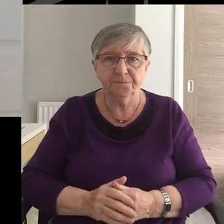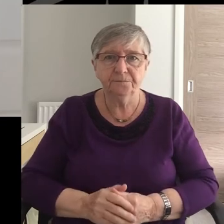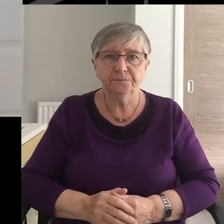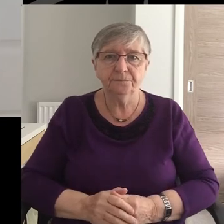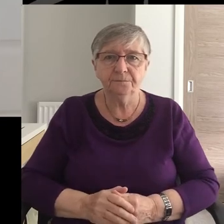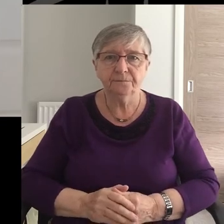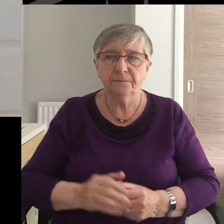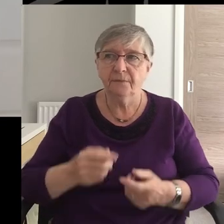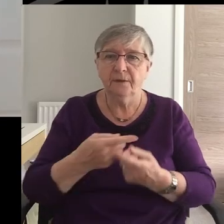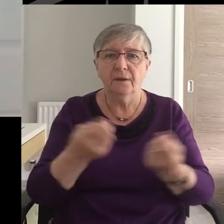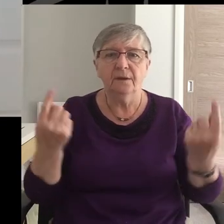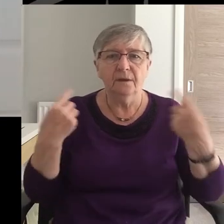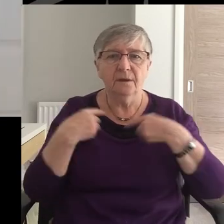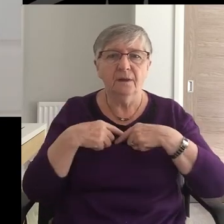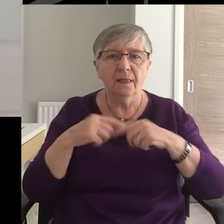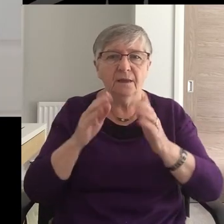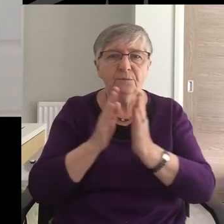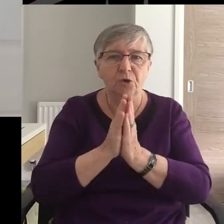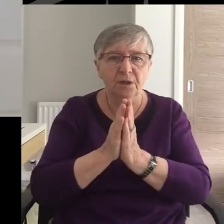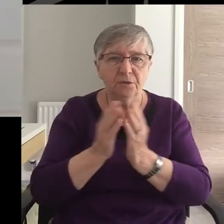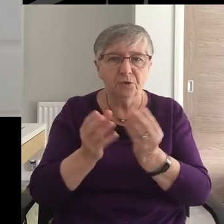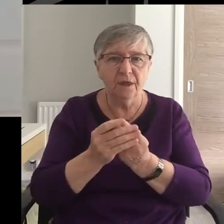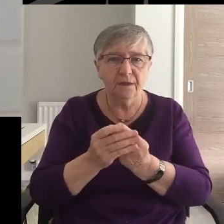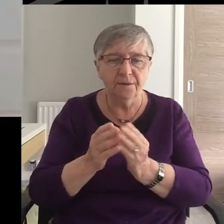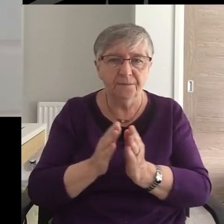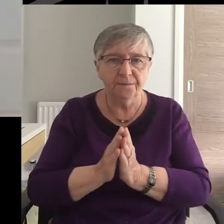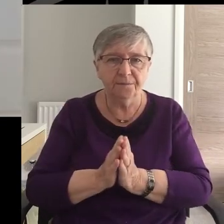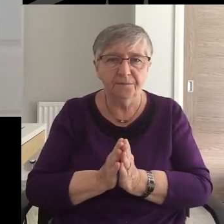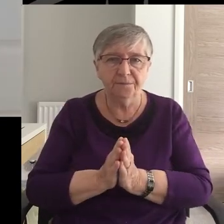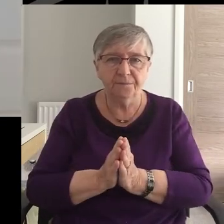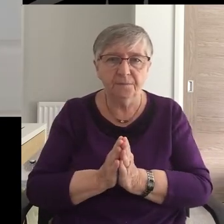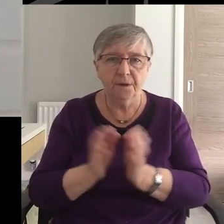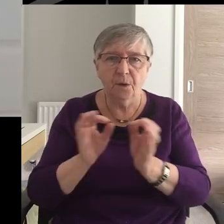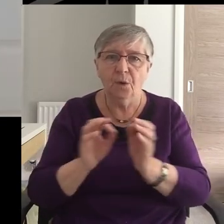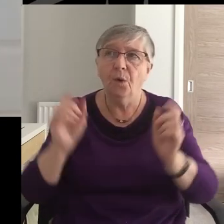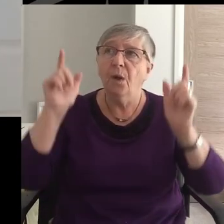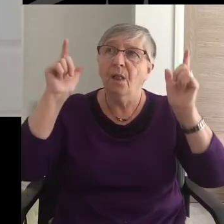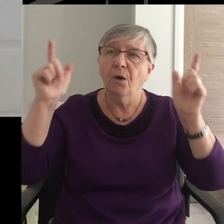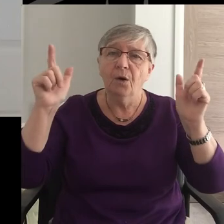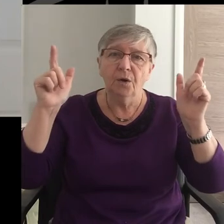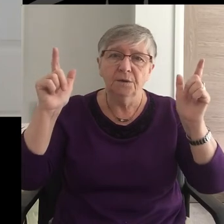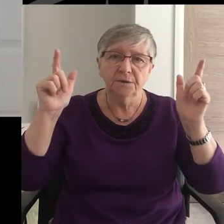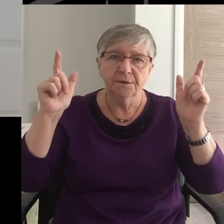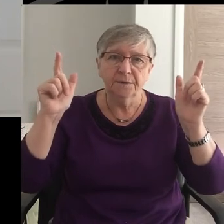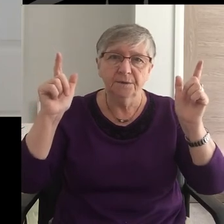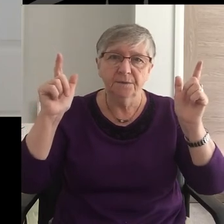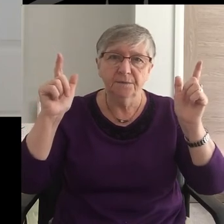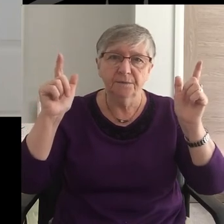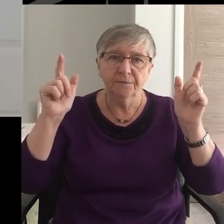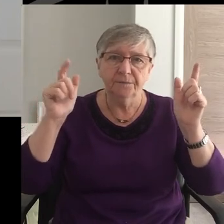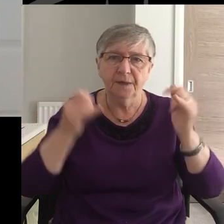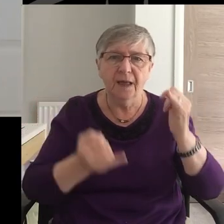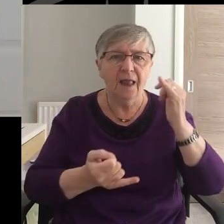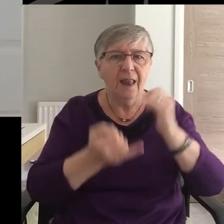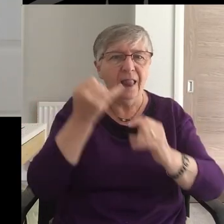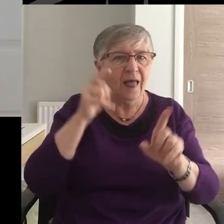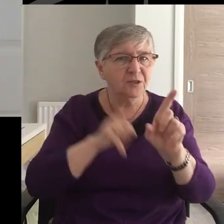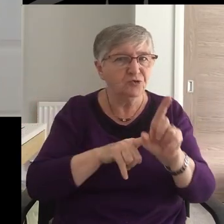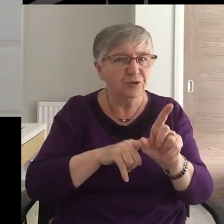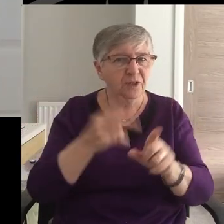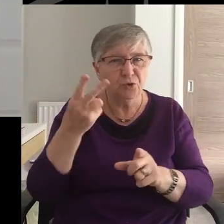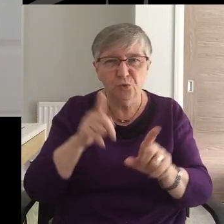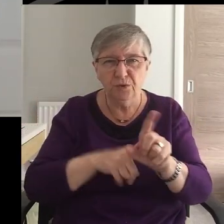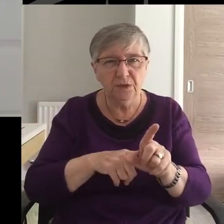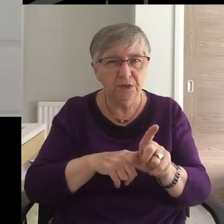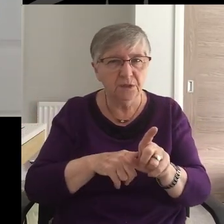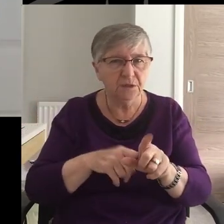Let's all pray together Let's all Well Lord The last year or two Has been really A